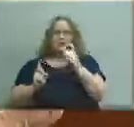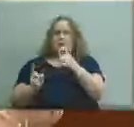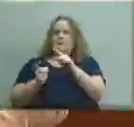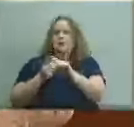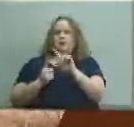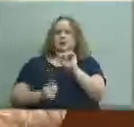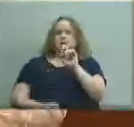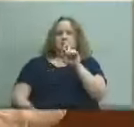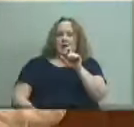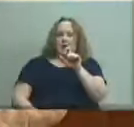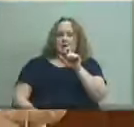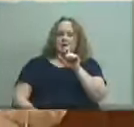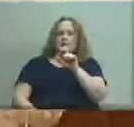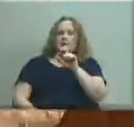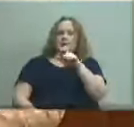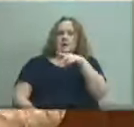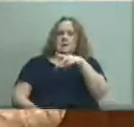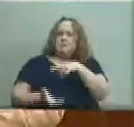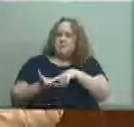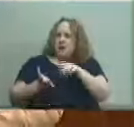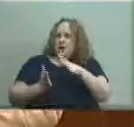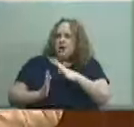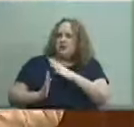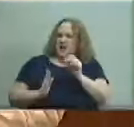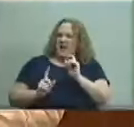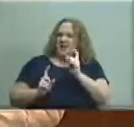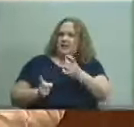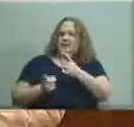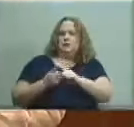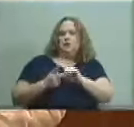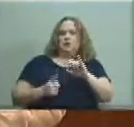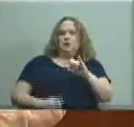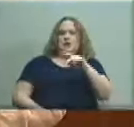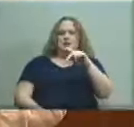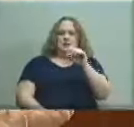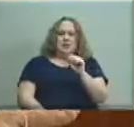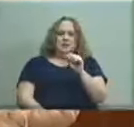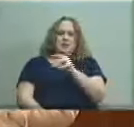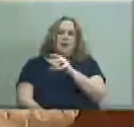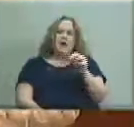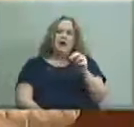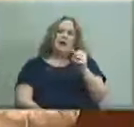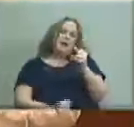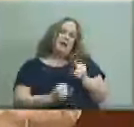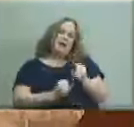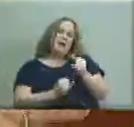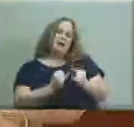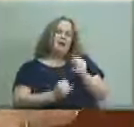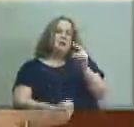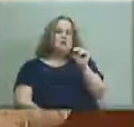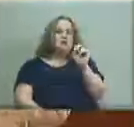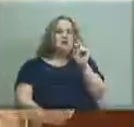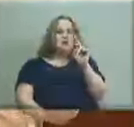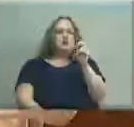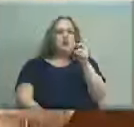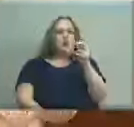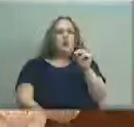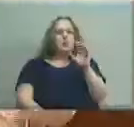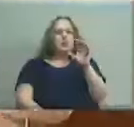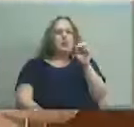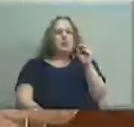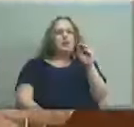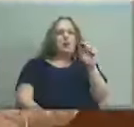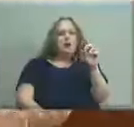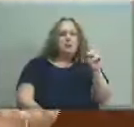JCPS as well and and that's a fitting nod to the donor finally Norton Commons again as a community is so